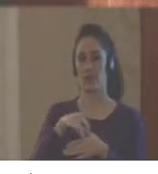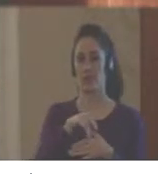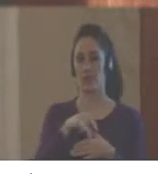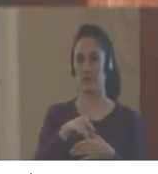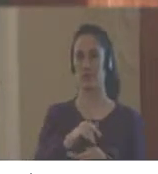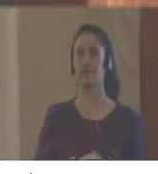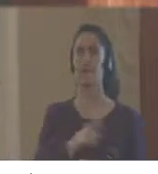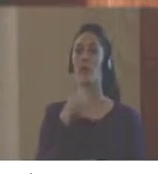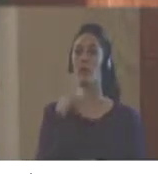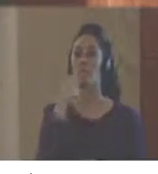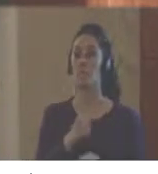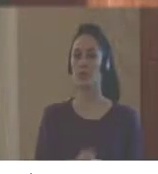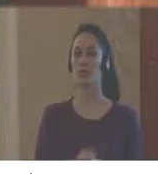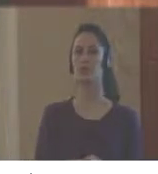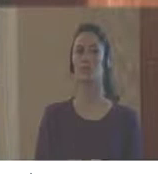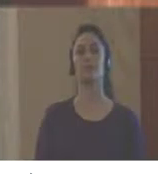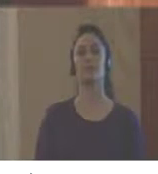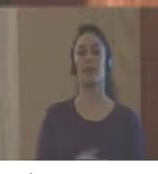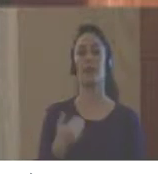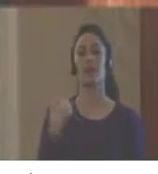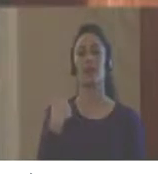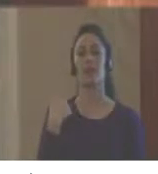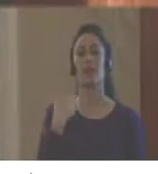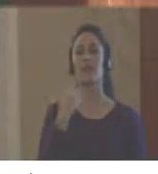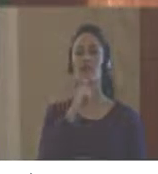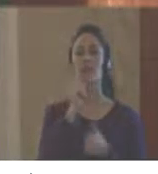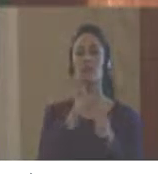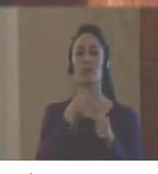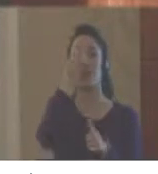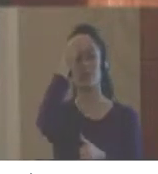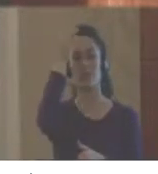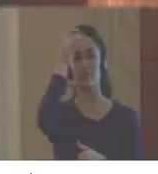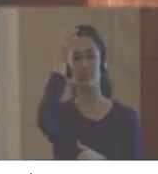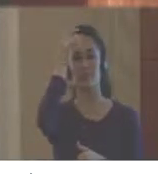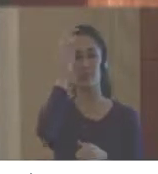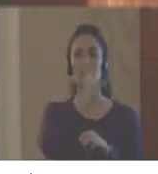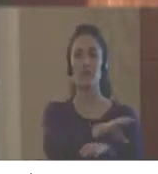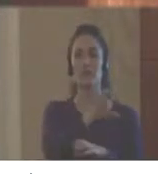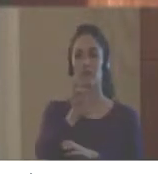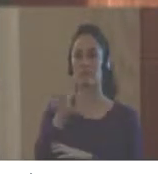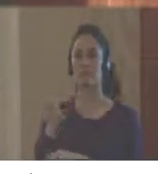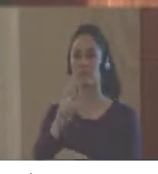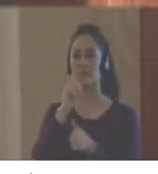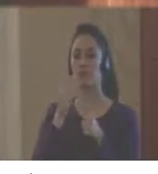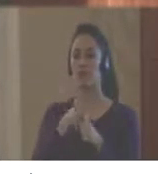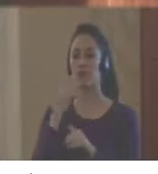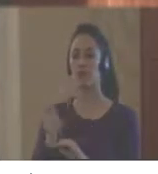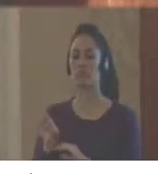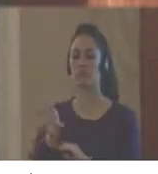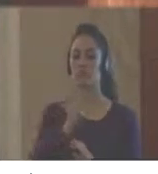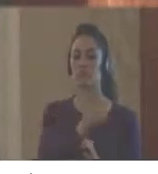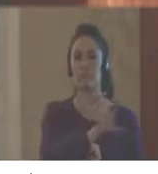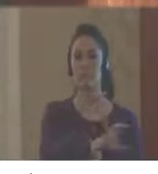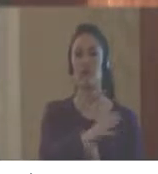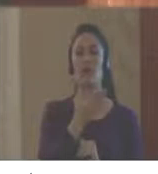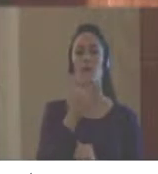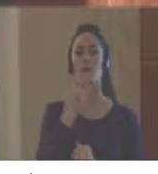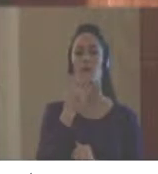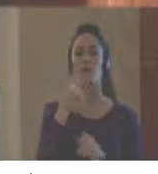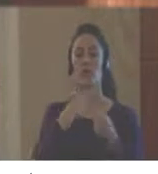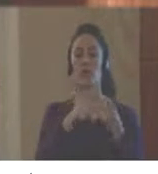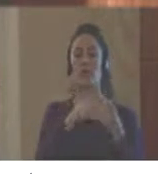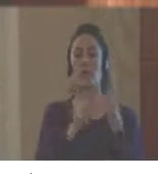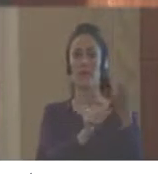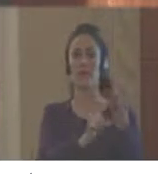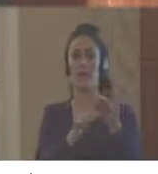all of the other elements. And so we have a dimension that is called definition of sectorial responsibilities, that is to define in